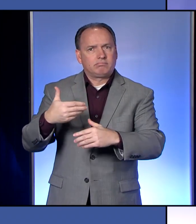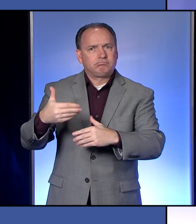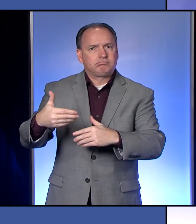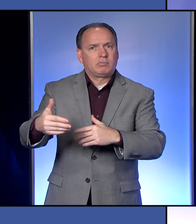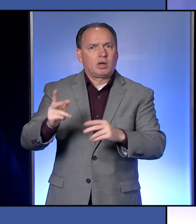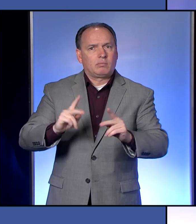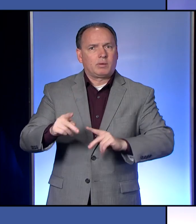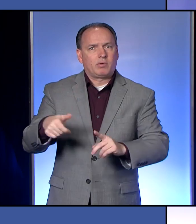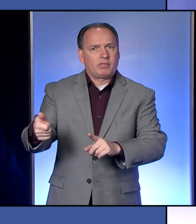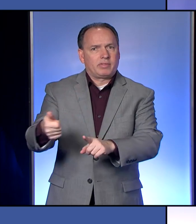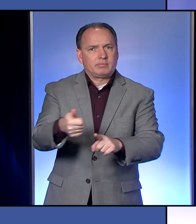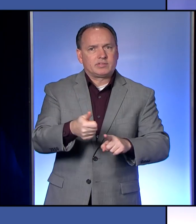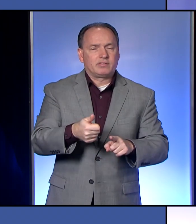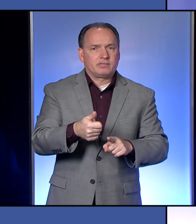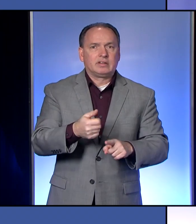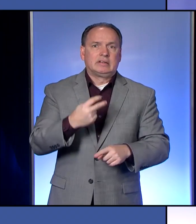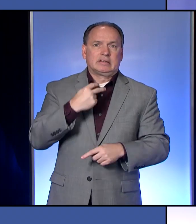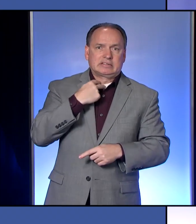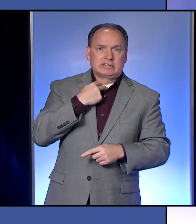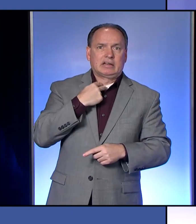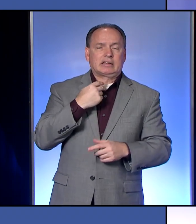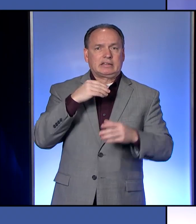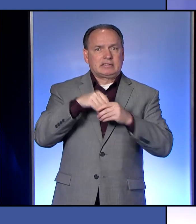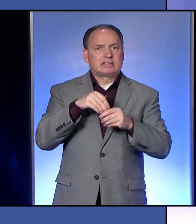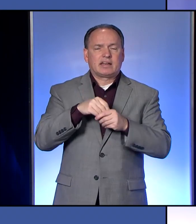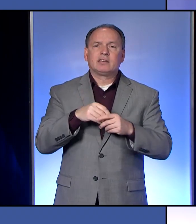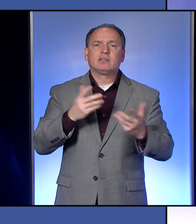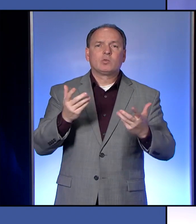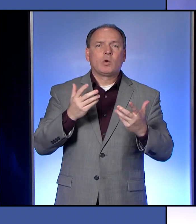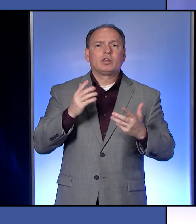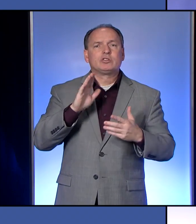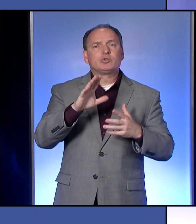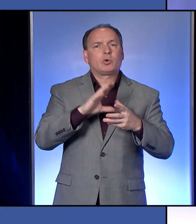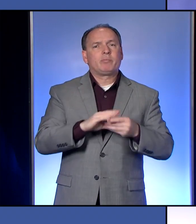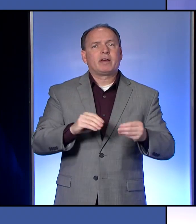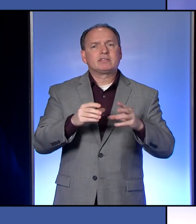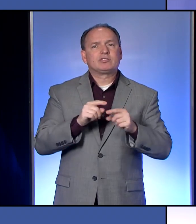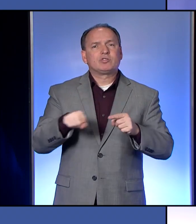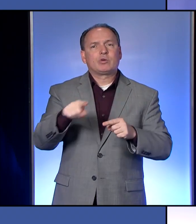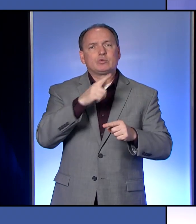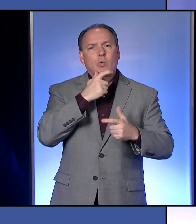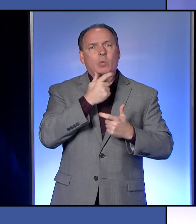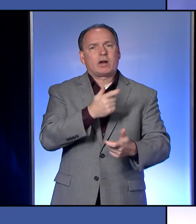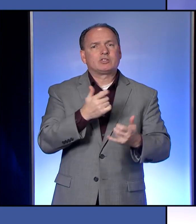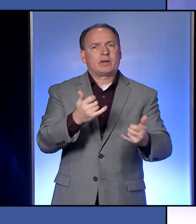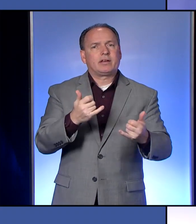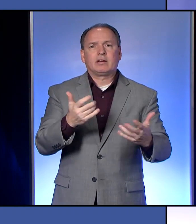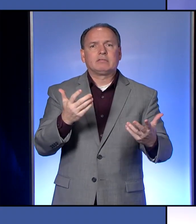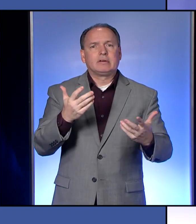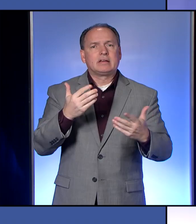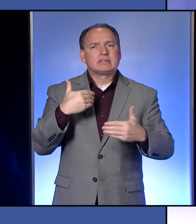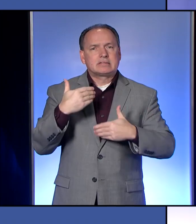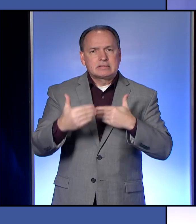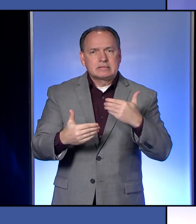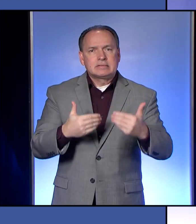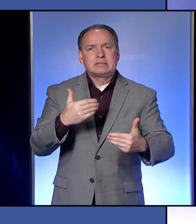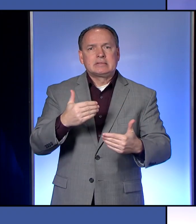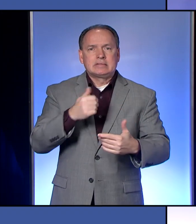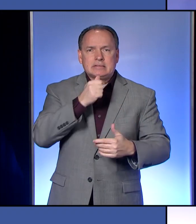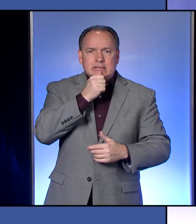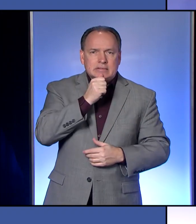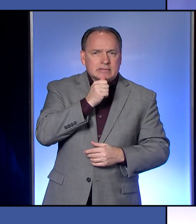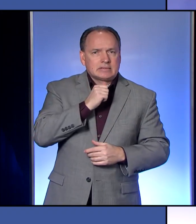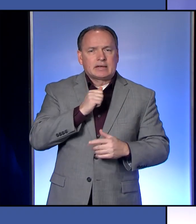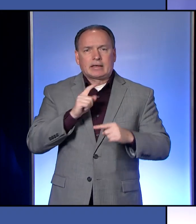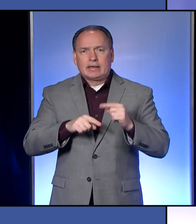basically being stuck there, unfortunately. And so just, what is your message to those watching right now as they, uh, you know, go through this, not being able to see this, there's